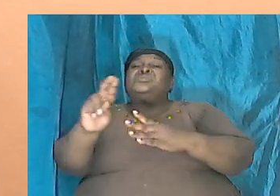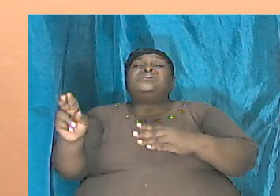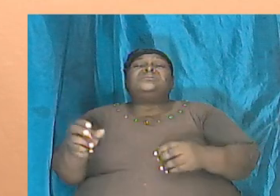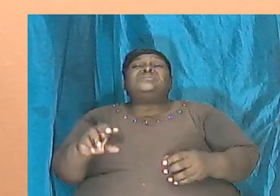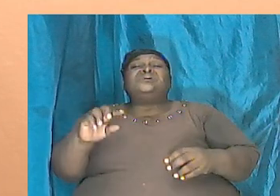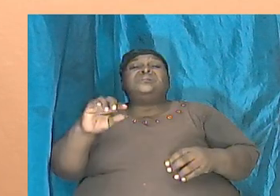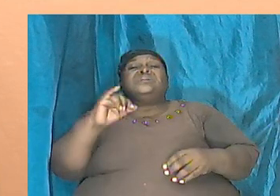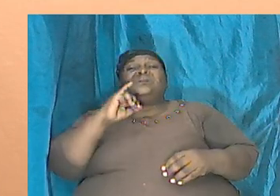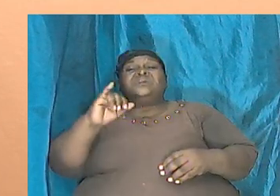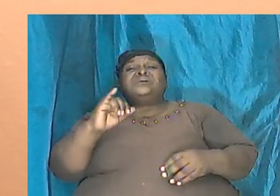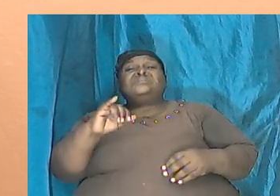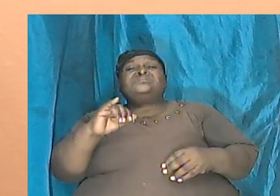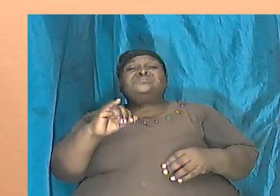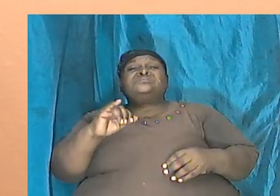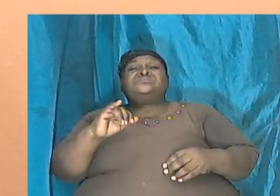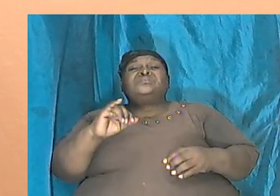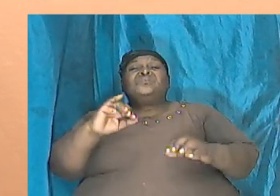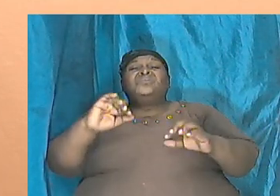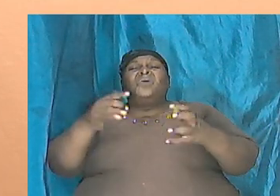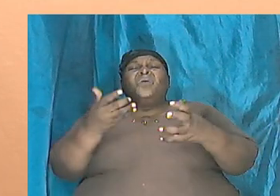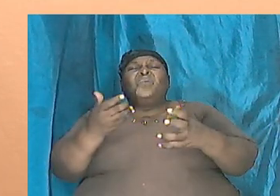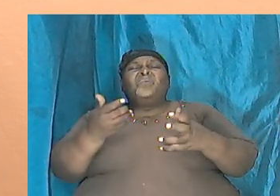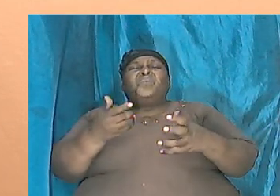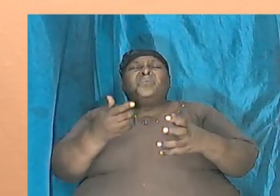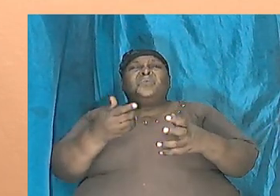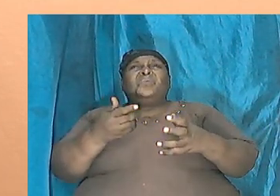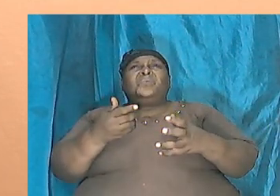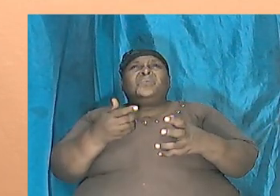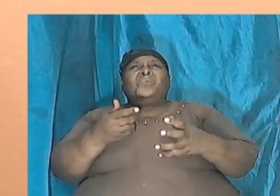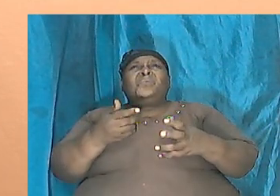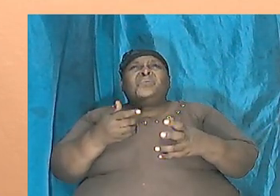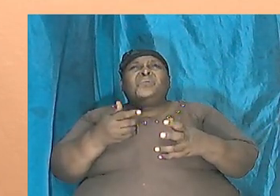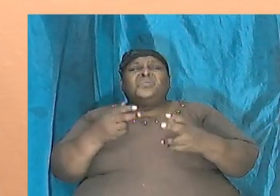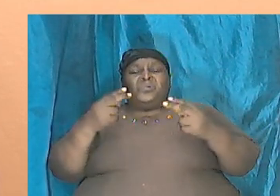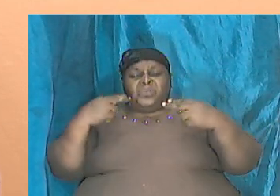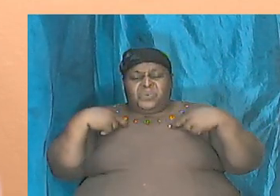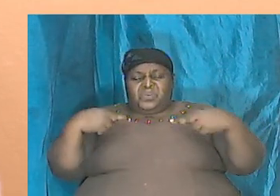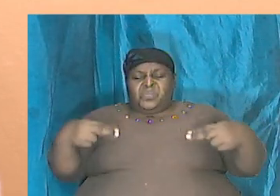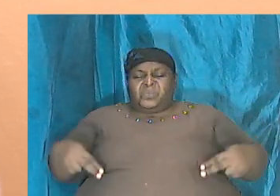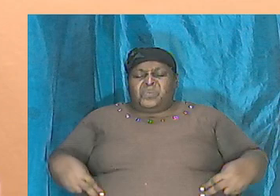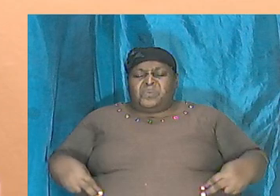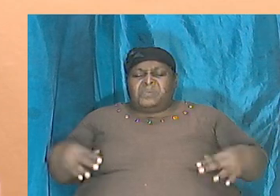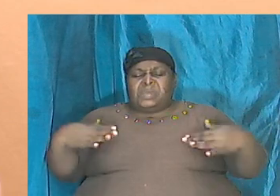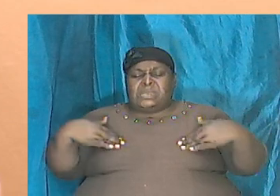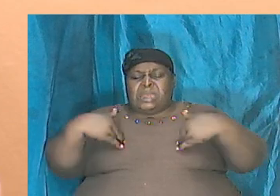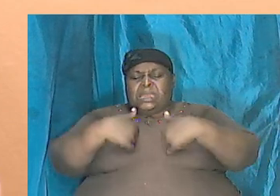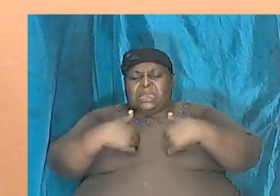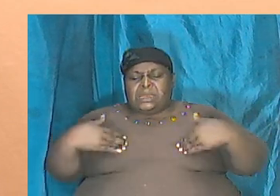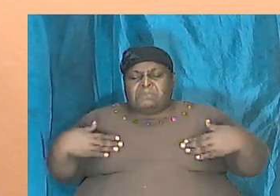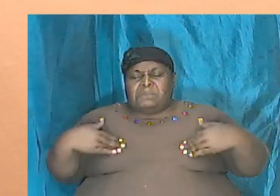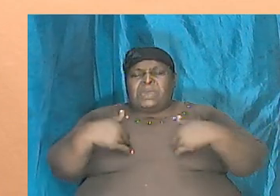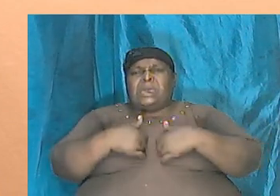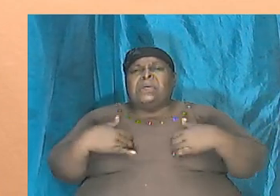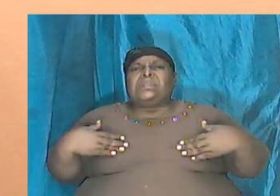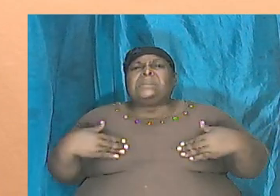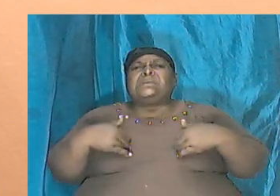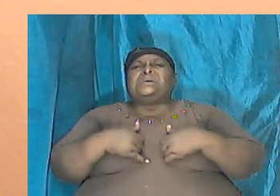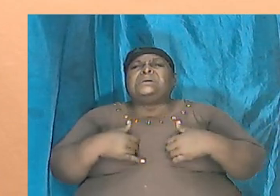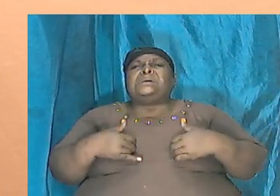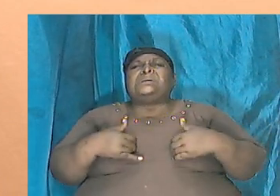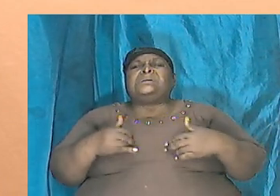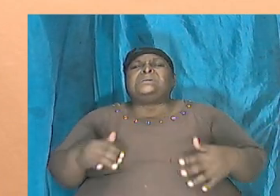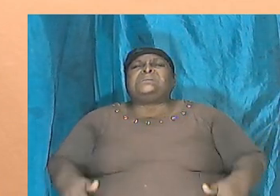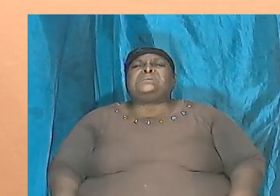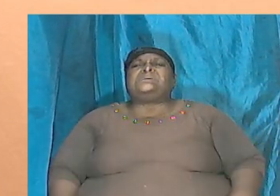of some prehistoric, pre-human animals, so they say. And of